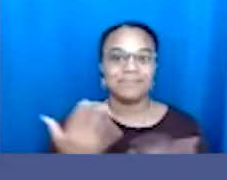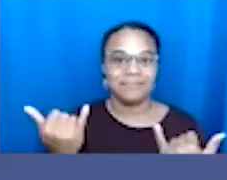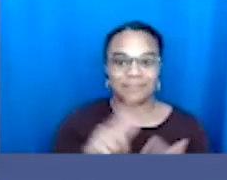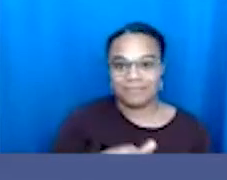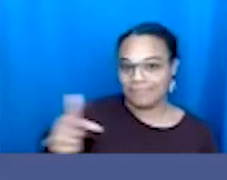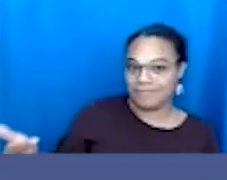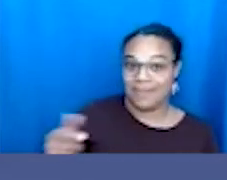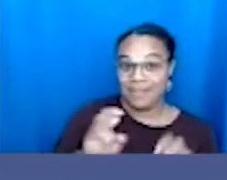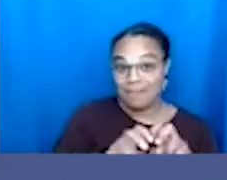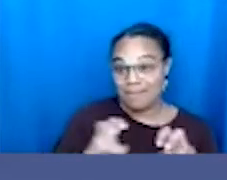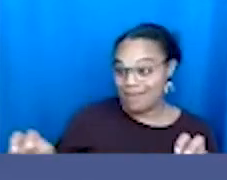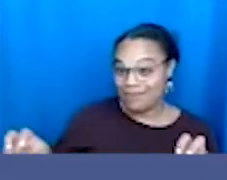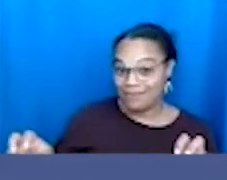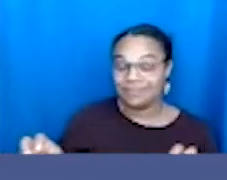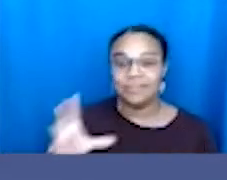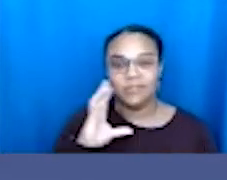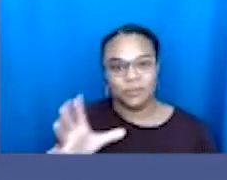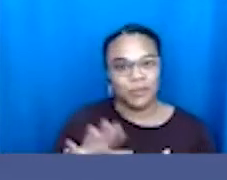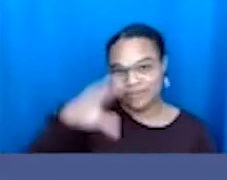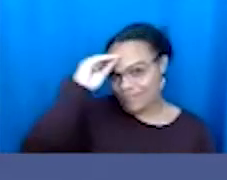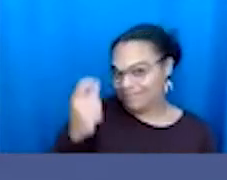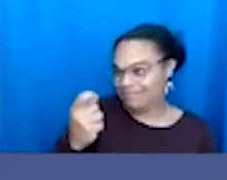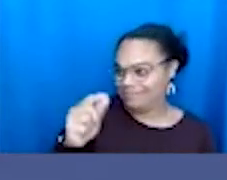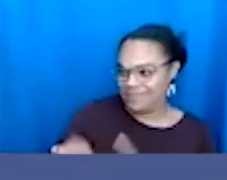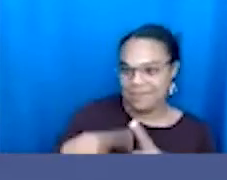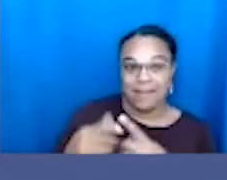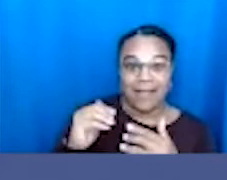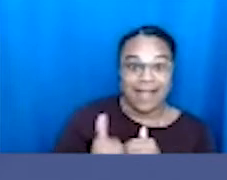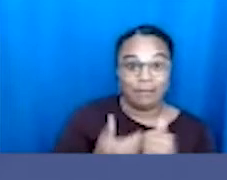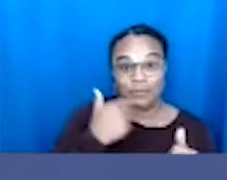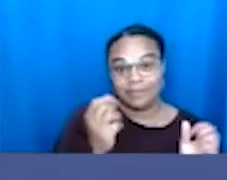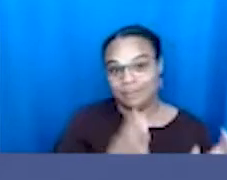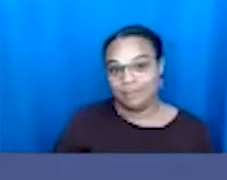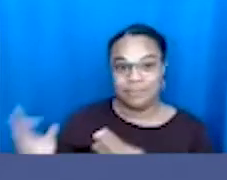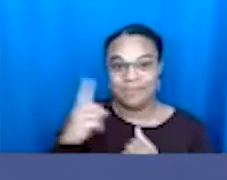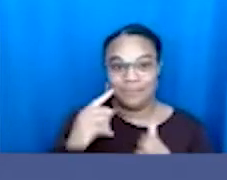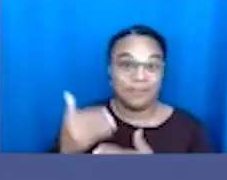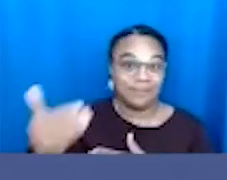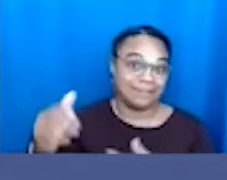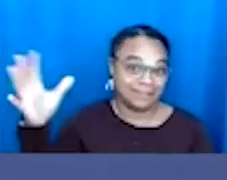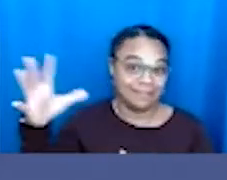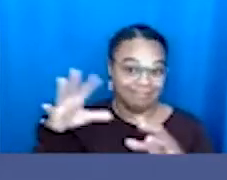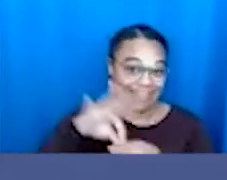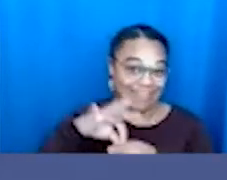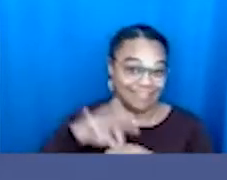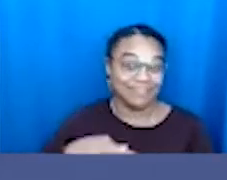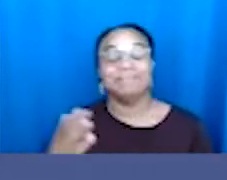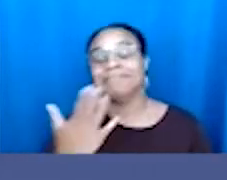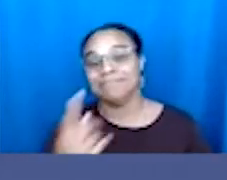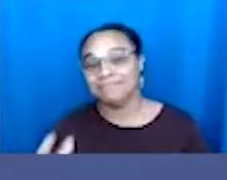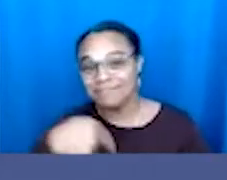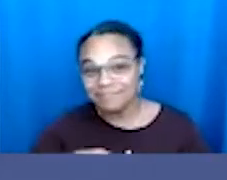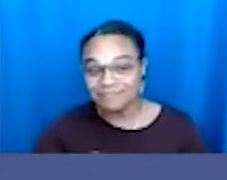to our panelists so that we can learn a little bit about how to best prepare for this upcoming election. Thank you so much for being here.